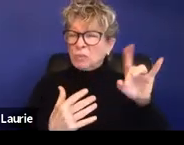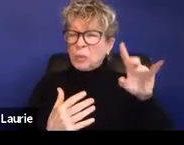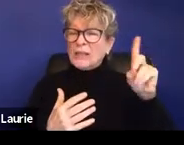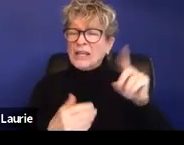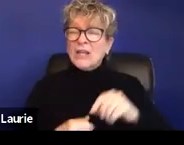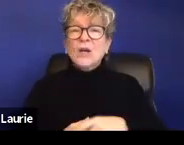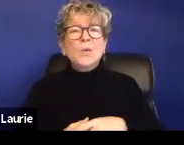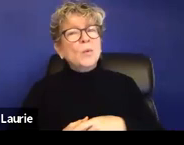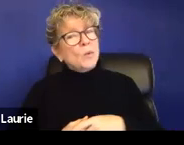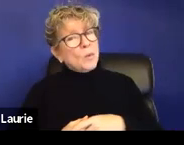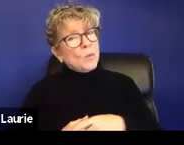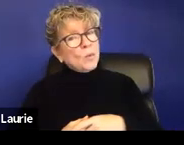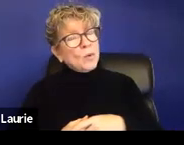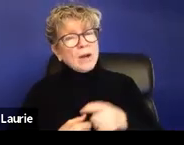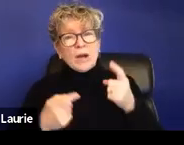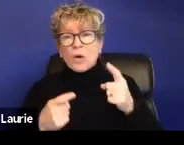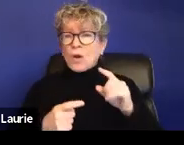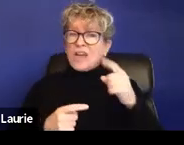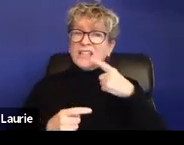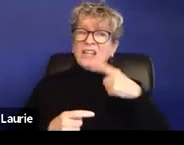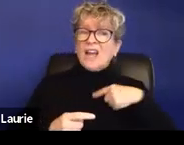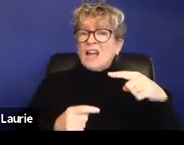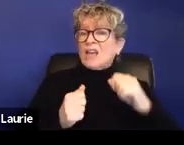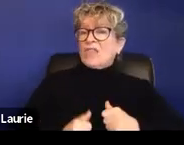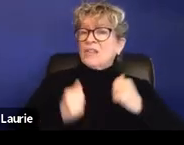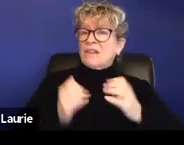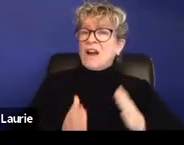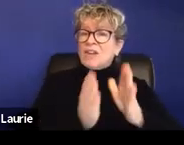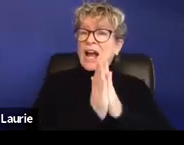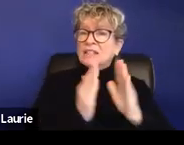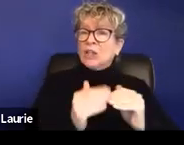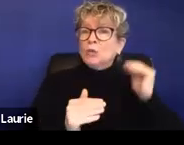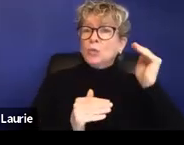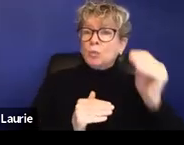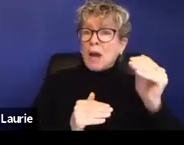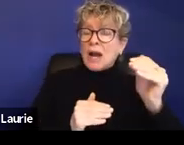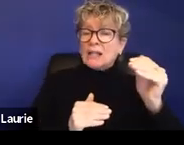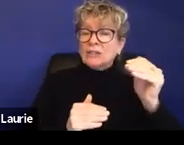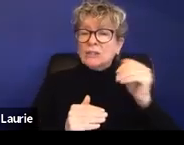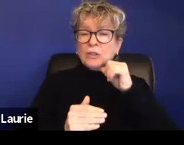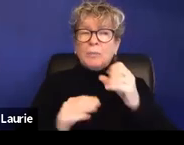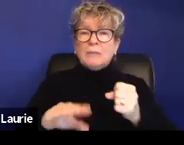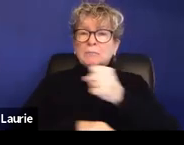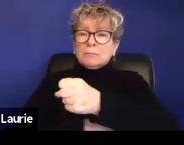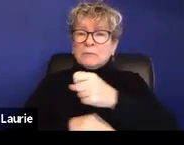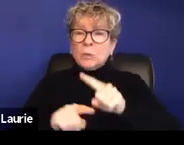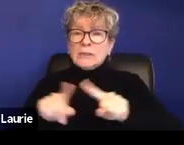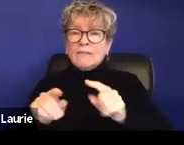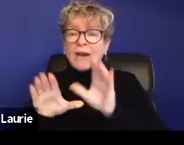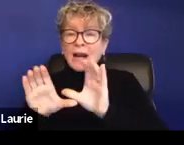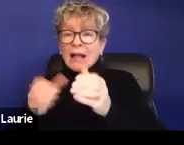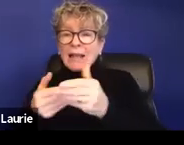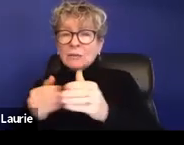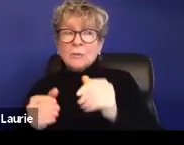or, you know, the survivor's asking for too much with wanting to, like, you know, be in a different classroom or not be in the same common